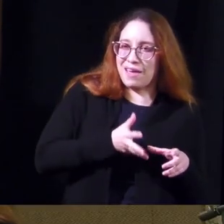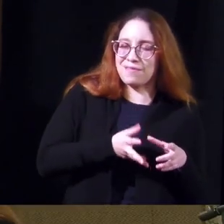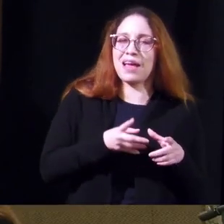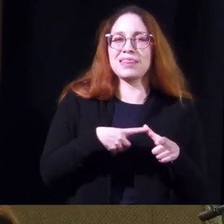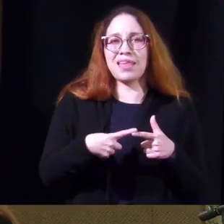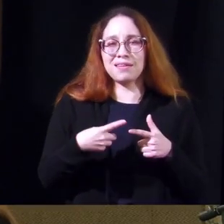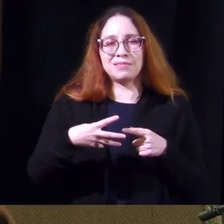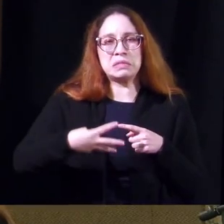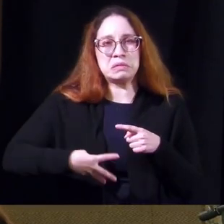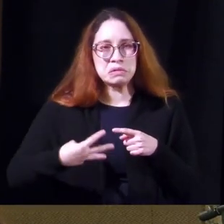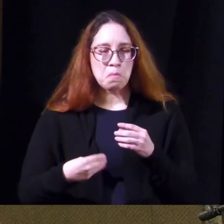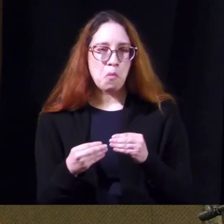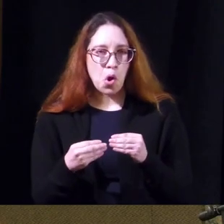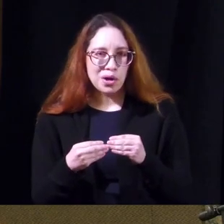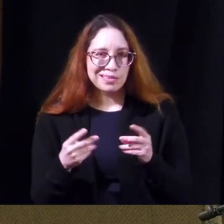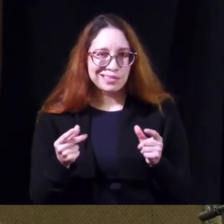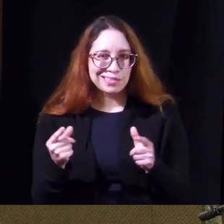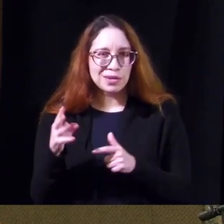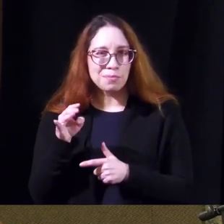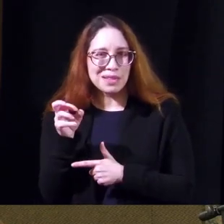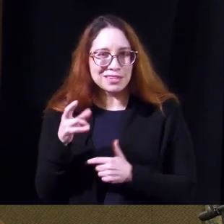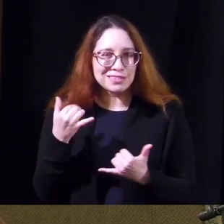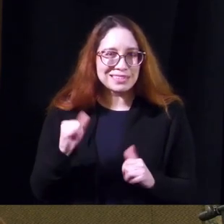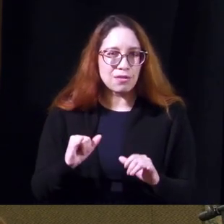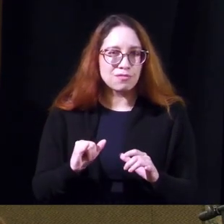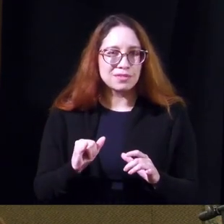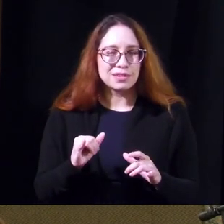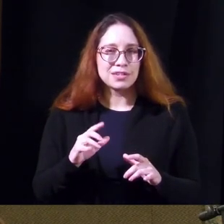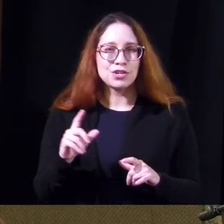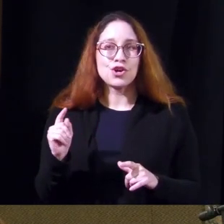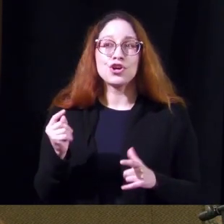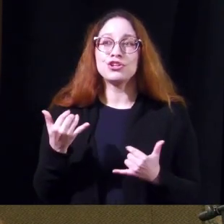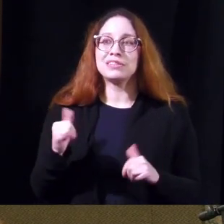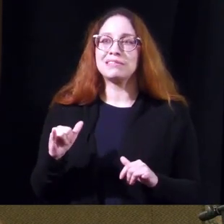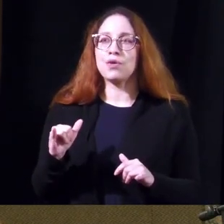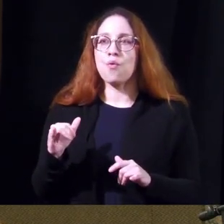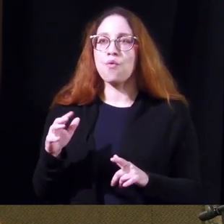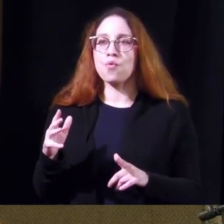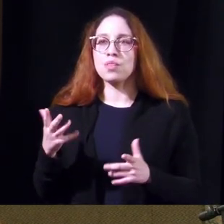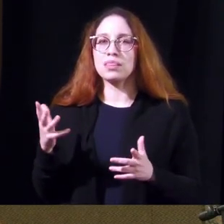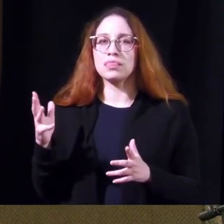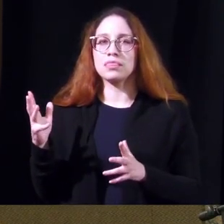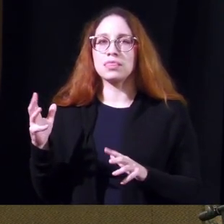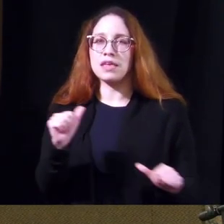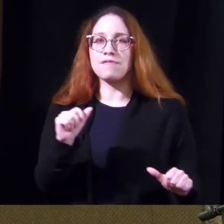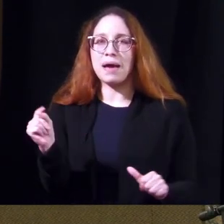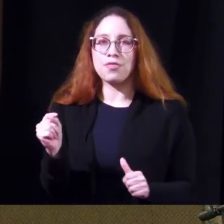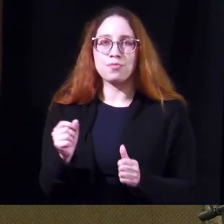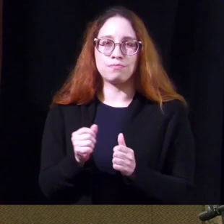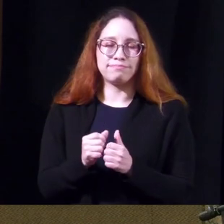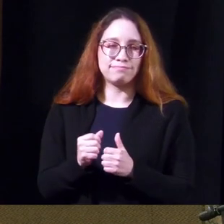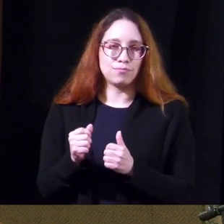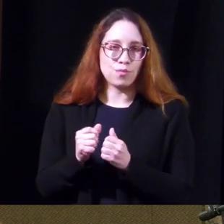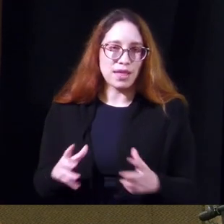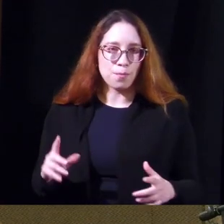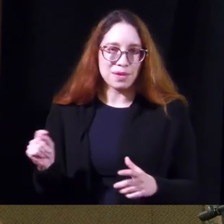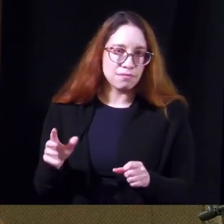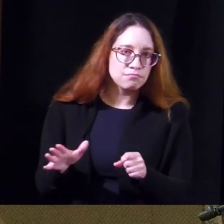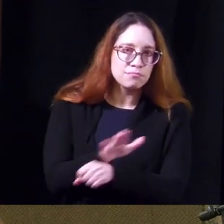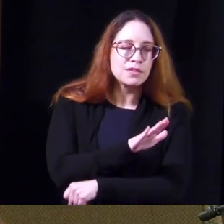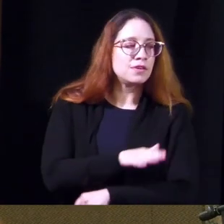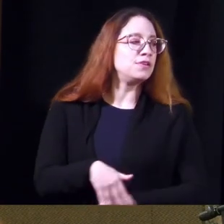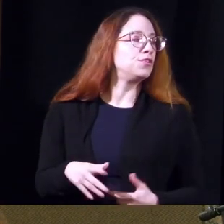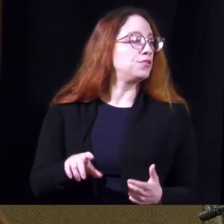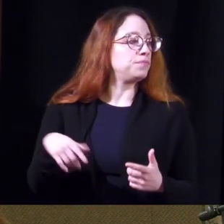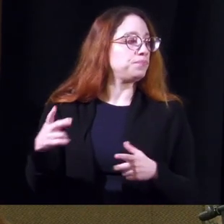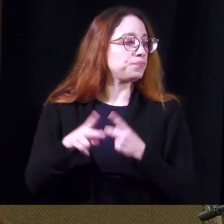quicker because the bladder's still you're leaving the bathroom half full or more uh i should